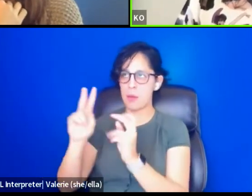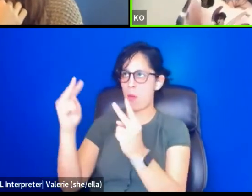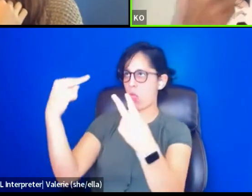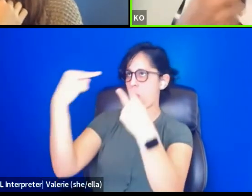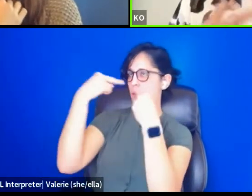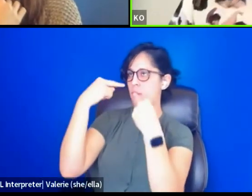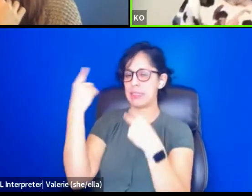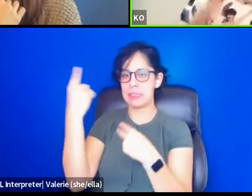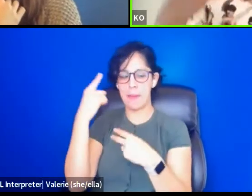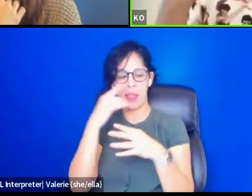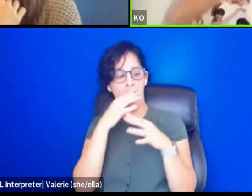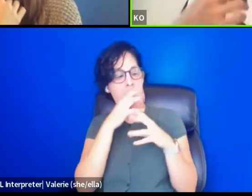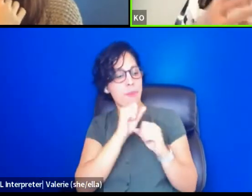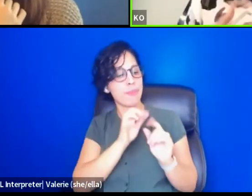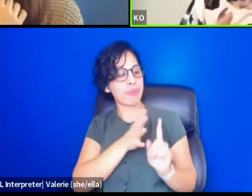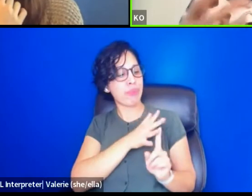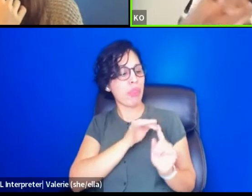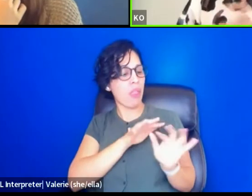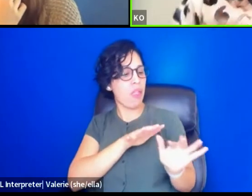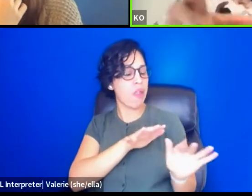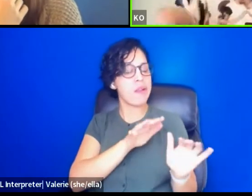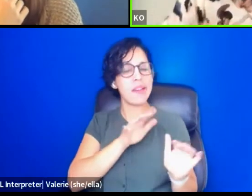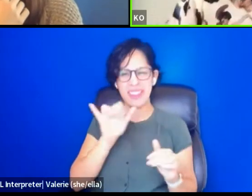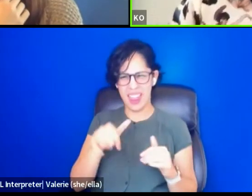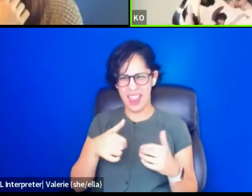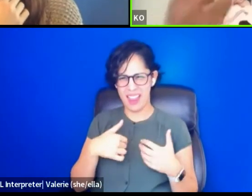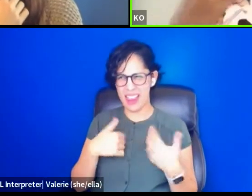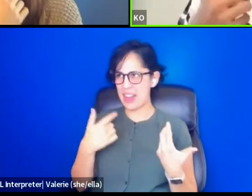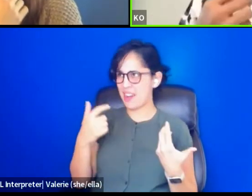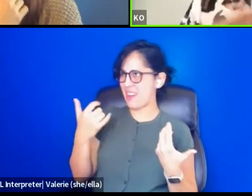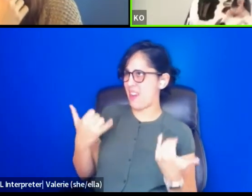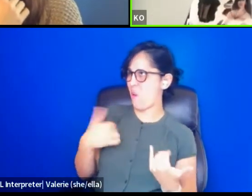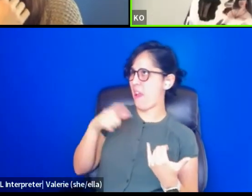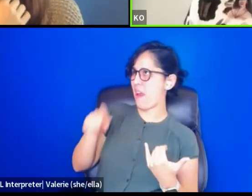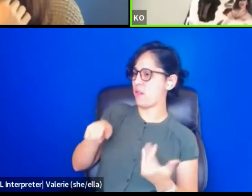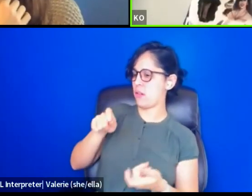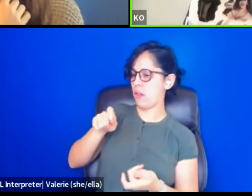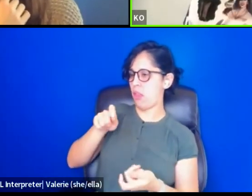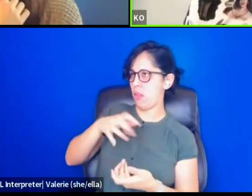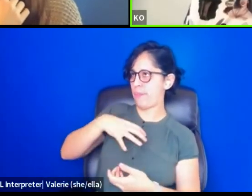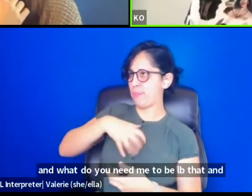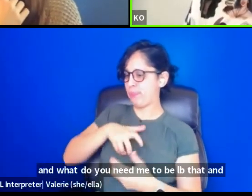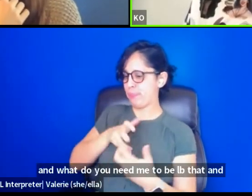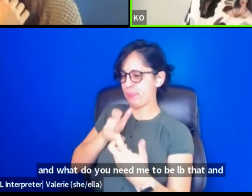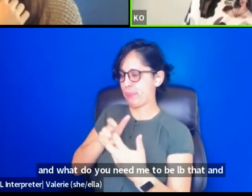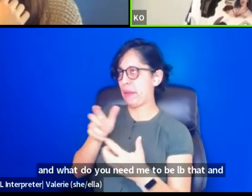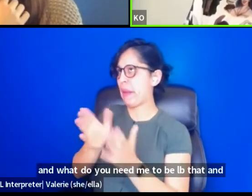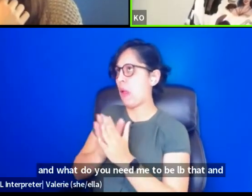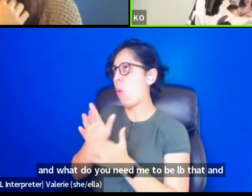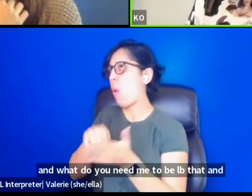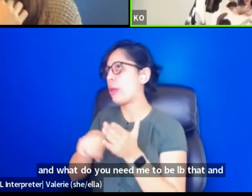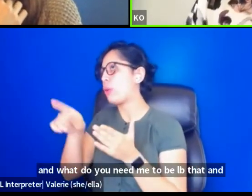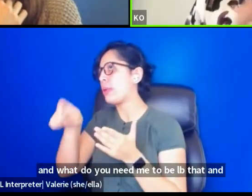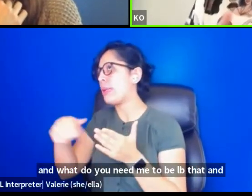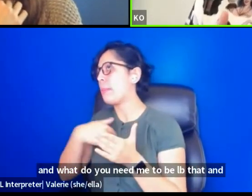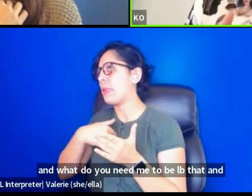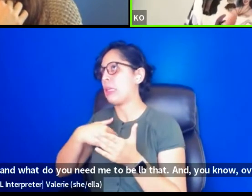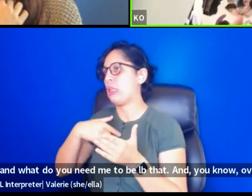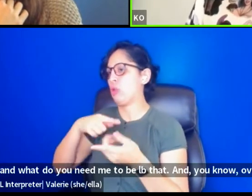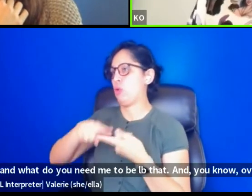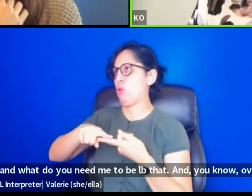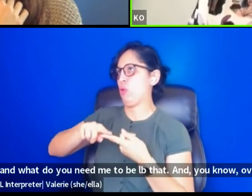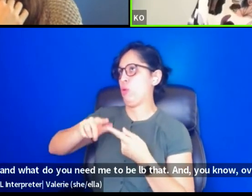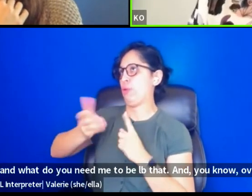the, the code switching and the masking and the, what do you need me to be? I'll be that. And, you know, I, overall,